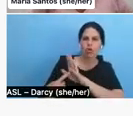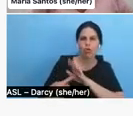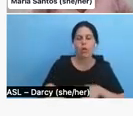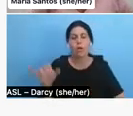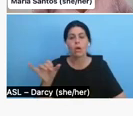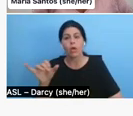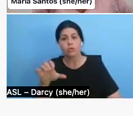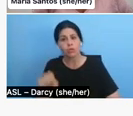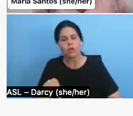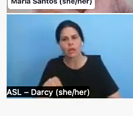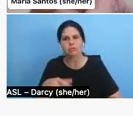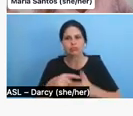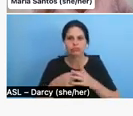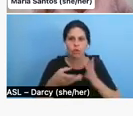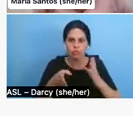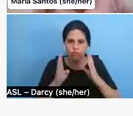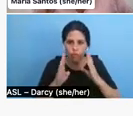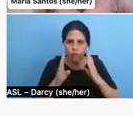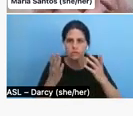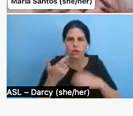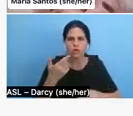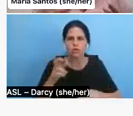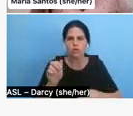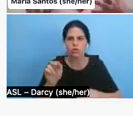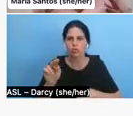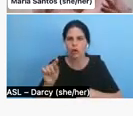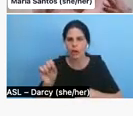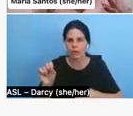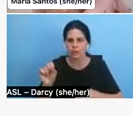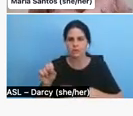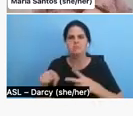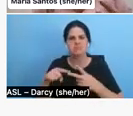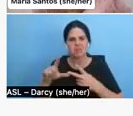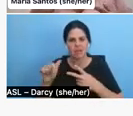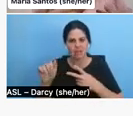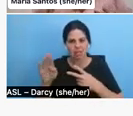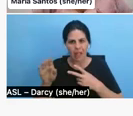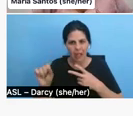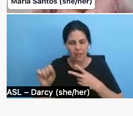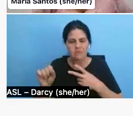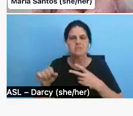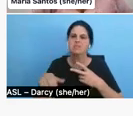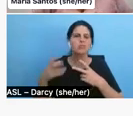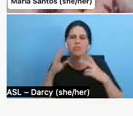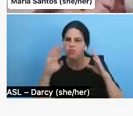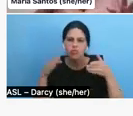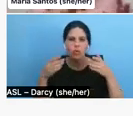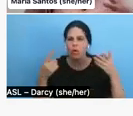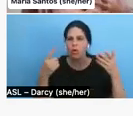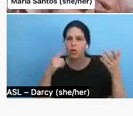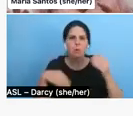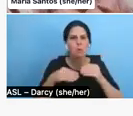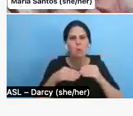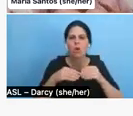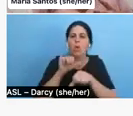focusing on the grants, um, and also labs that are more for, like works in progress or rough cuts or, um, you know, just